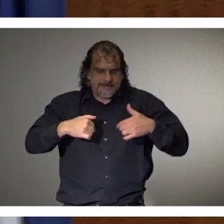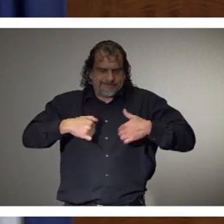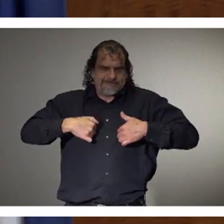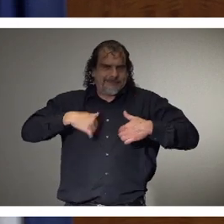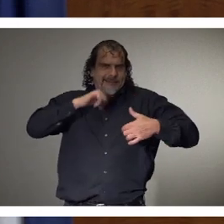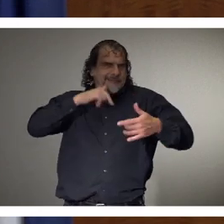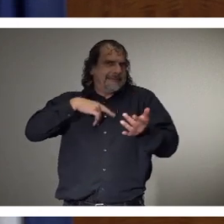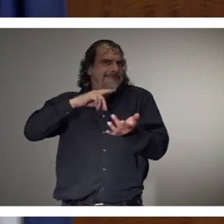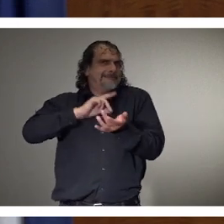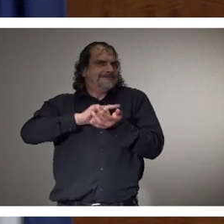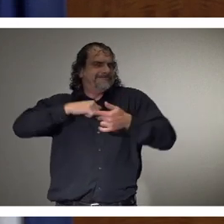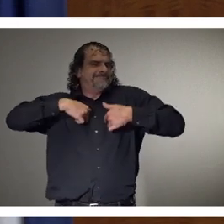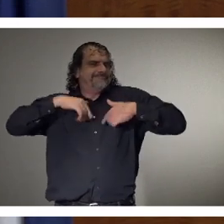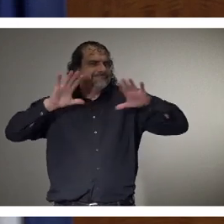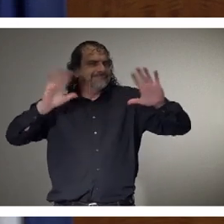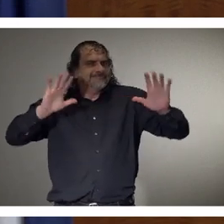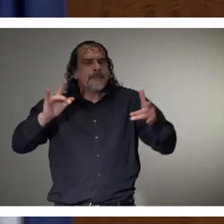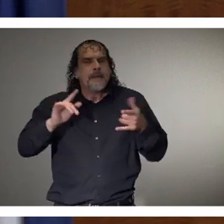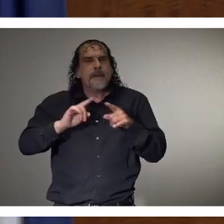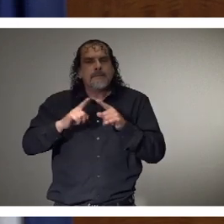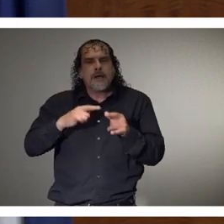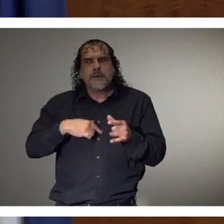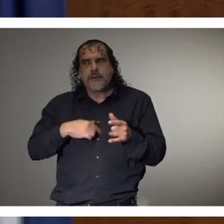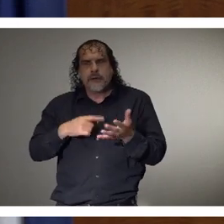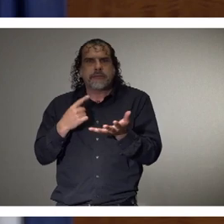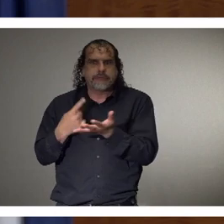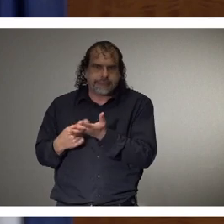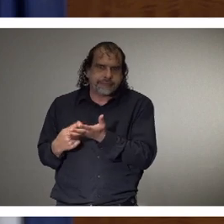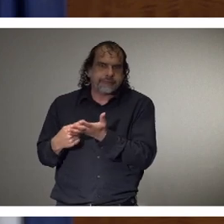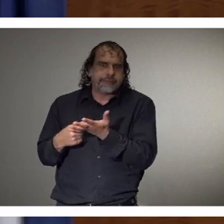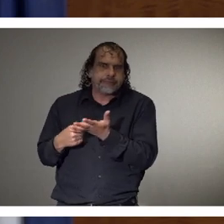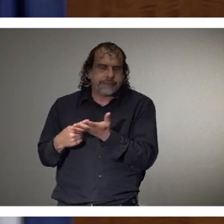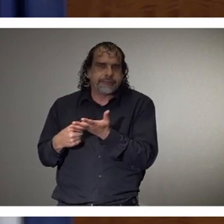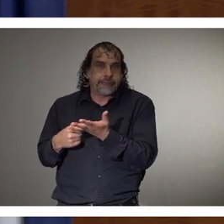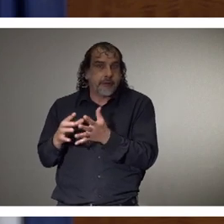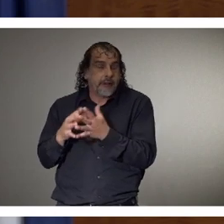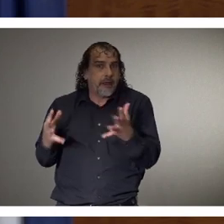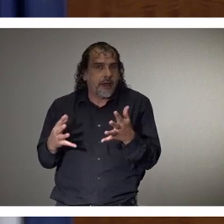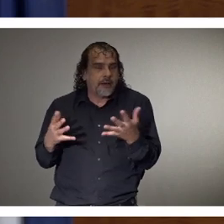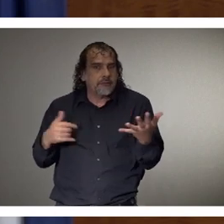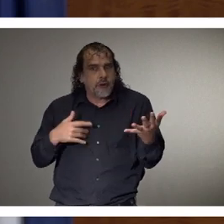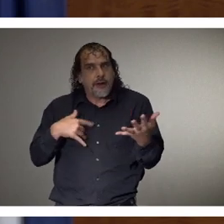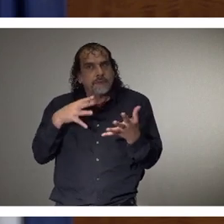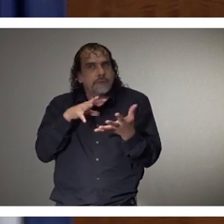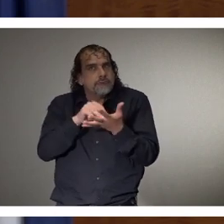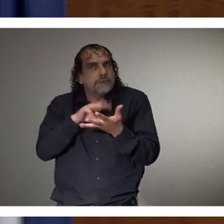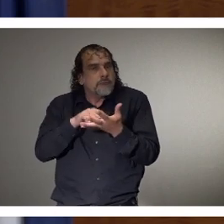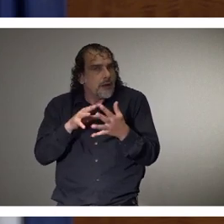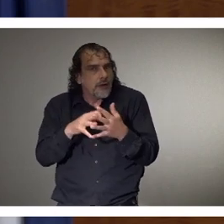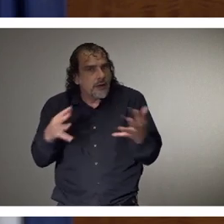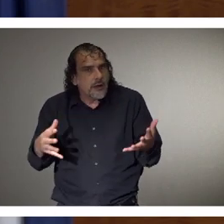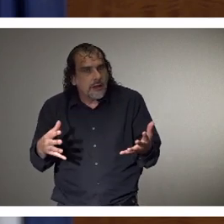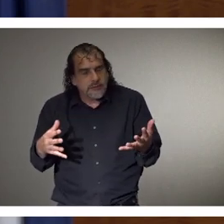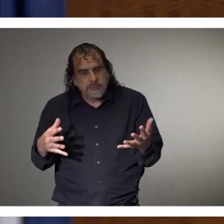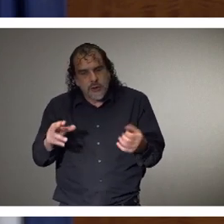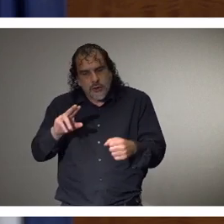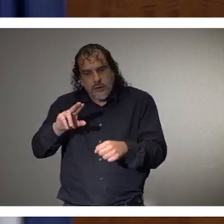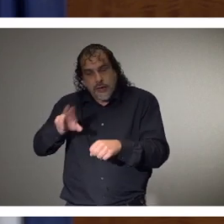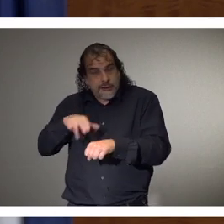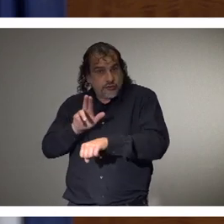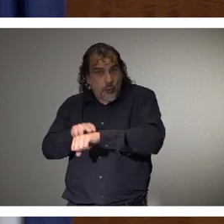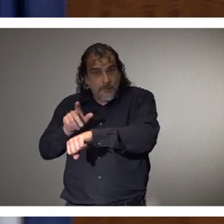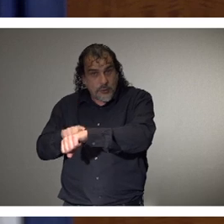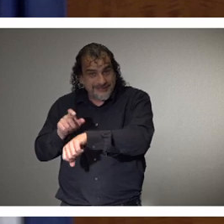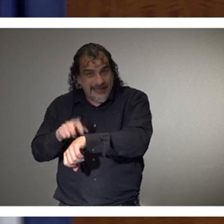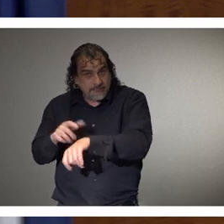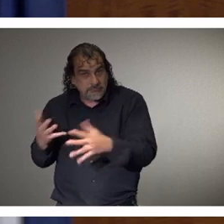doctor, but we've spent a lot of time working on this over the last several weeks. But in normal times, if someone